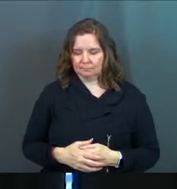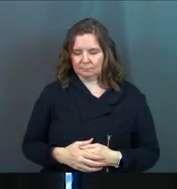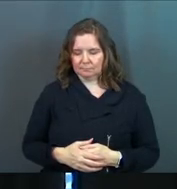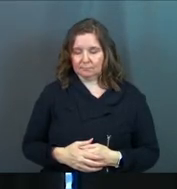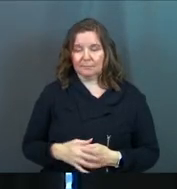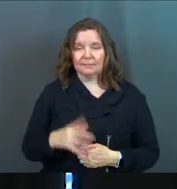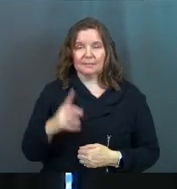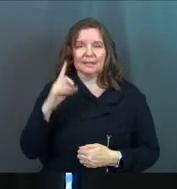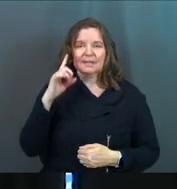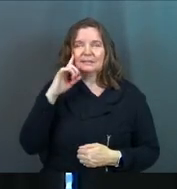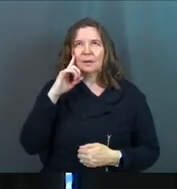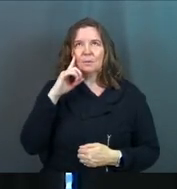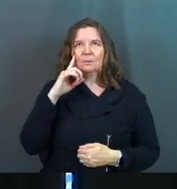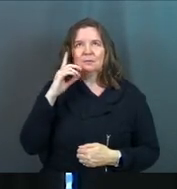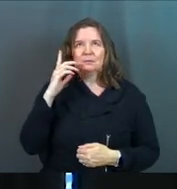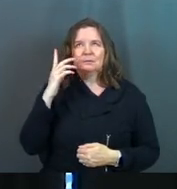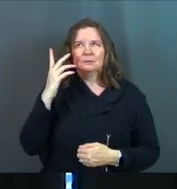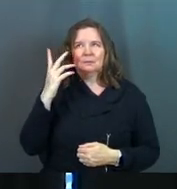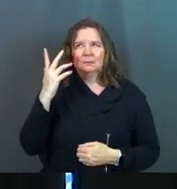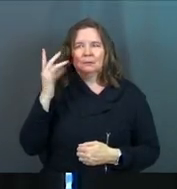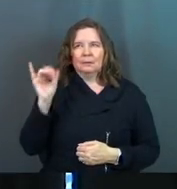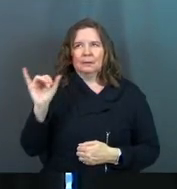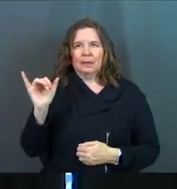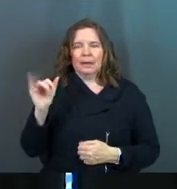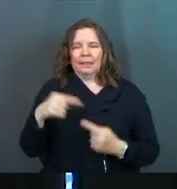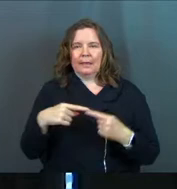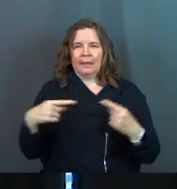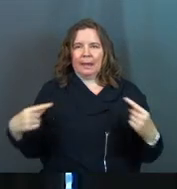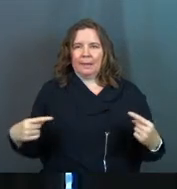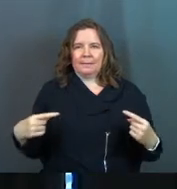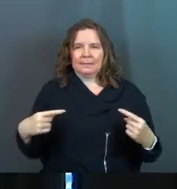It sounds like the opposite of compassion, doesn't it?